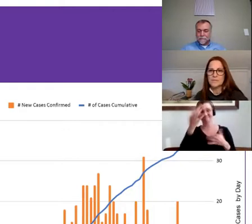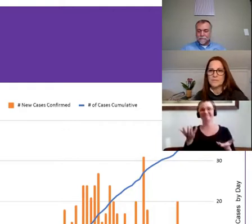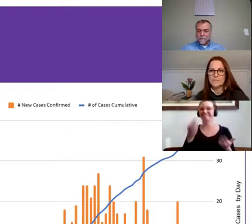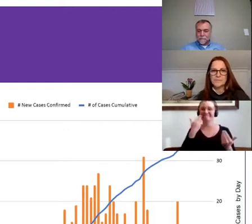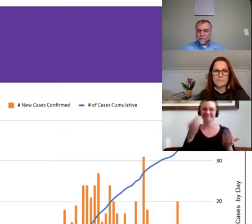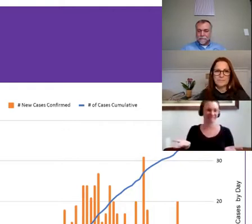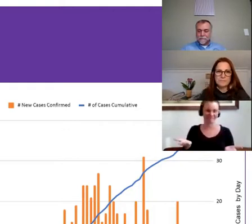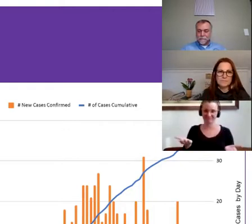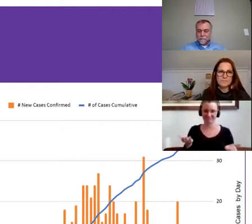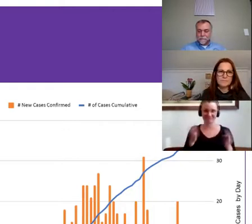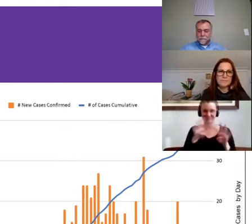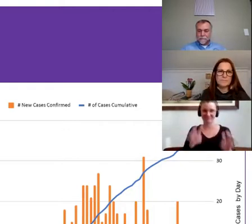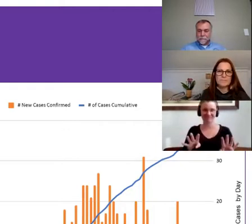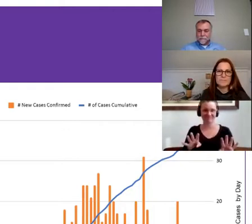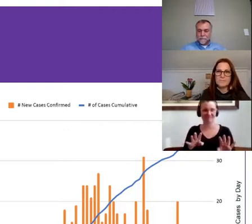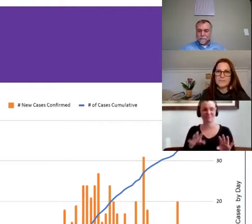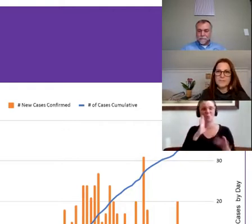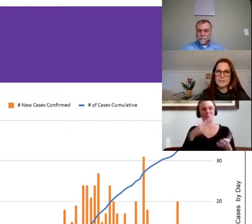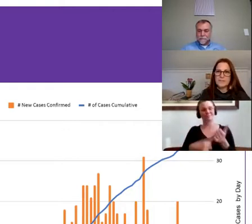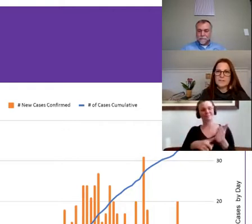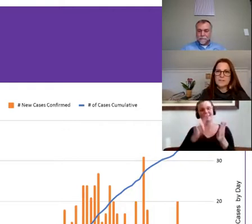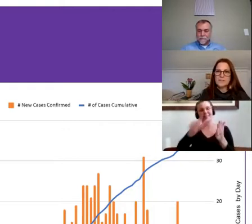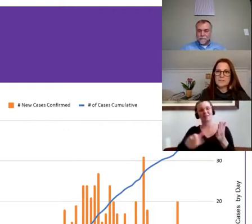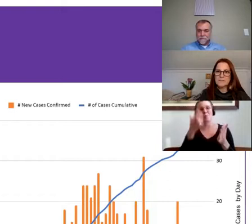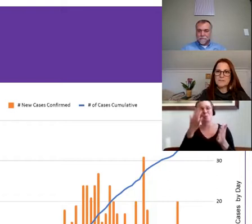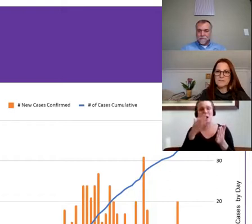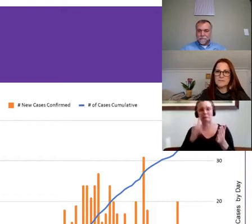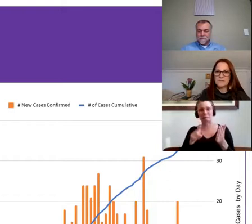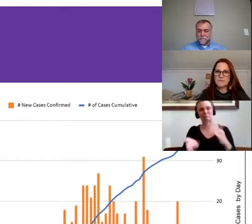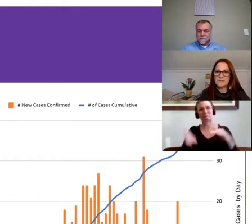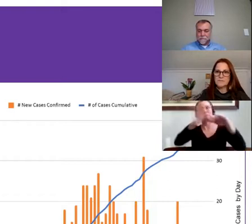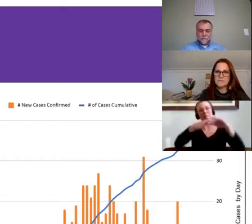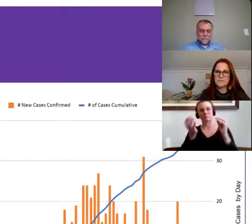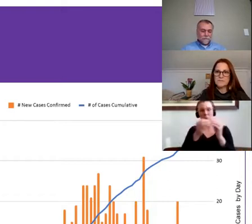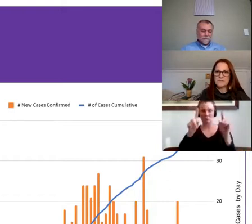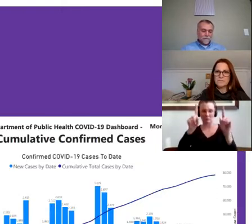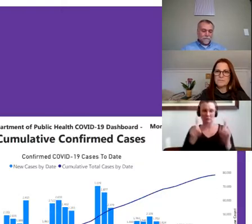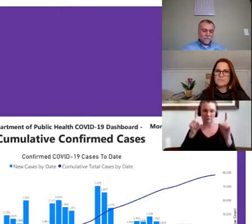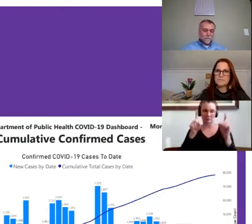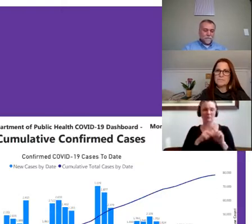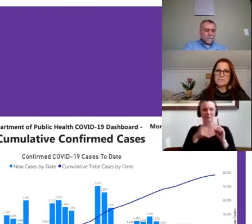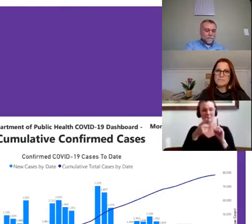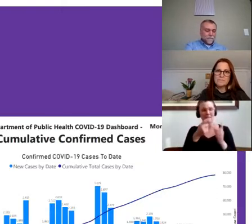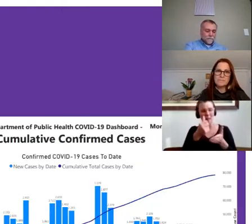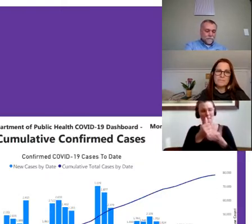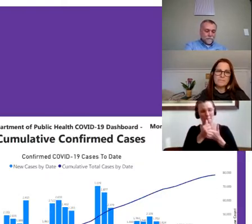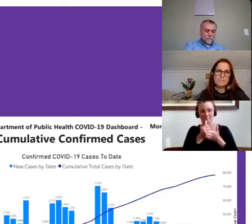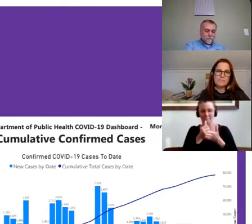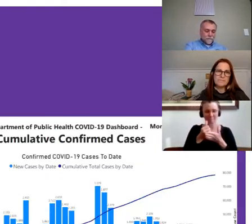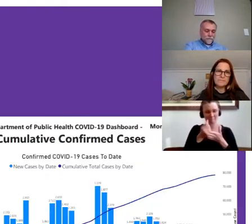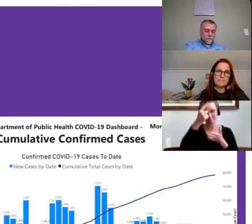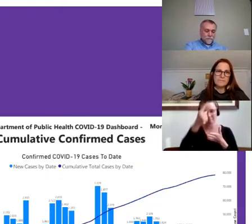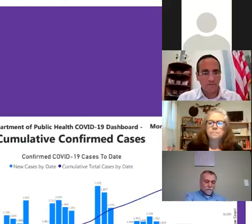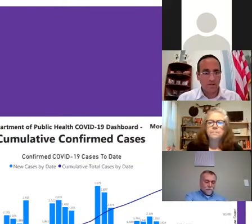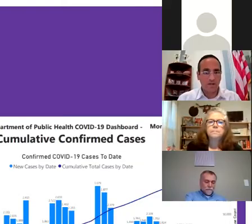increased testing. But it's important. We have this information. It does give us some guidance. Now, how does this